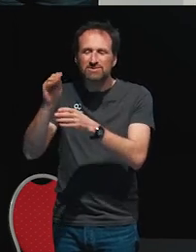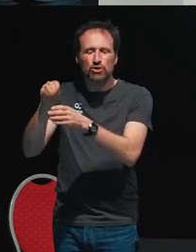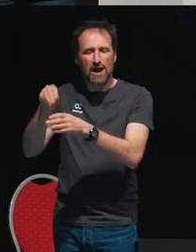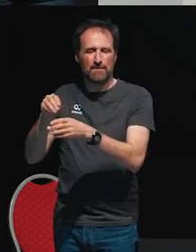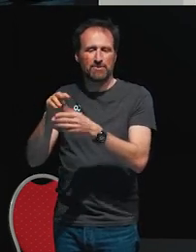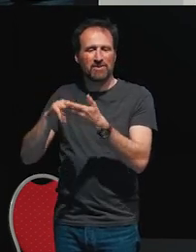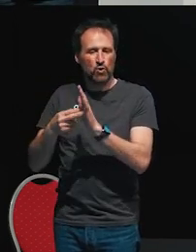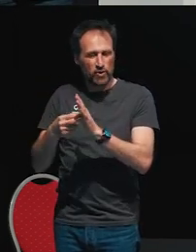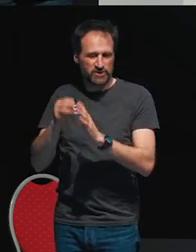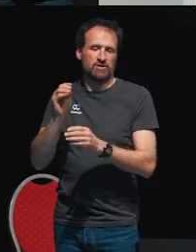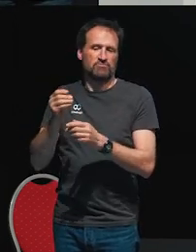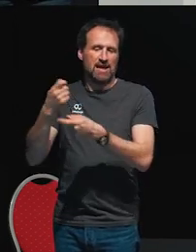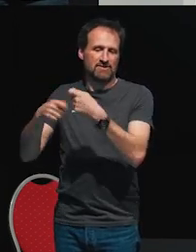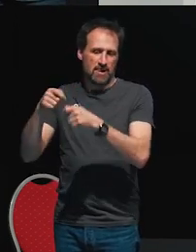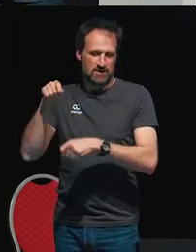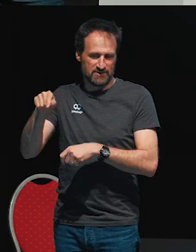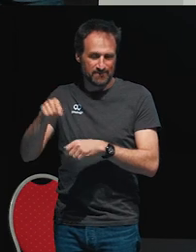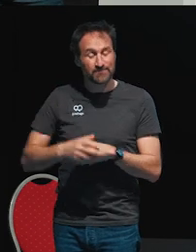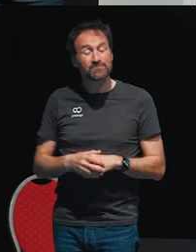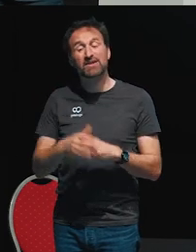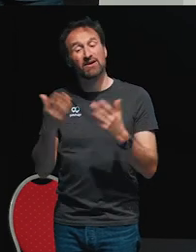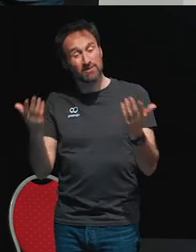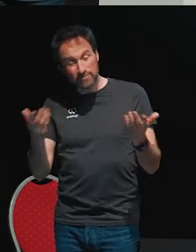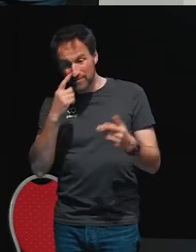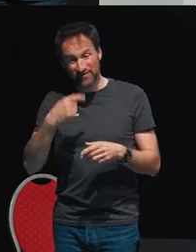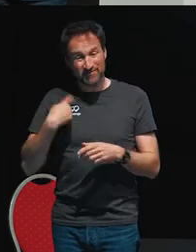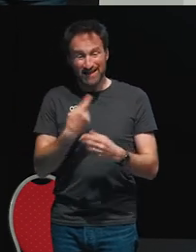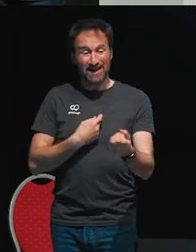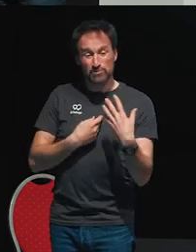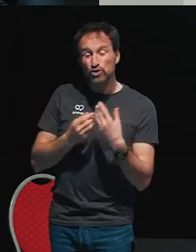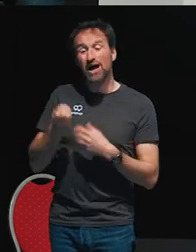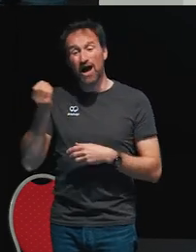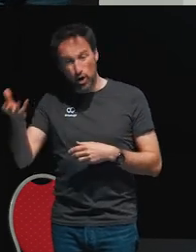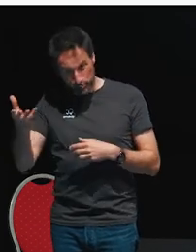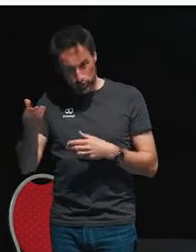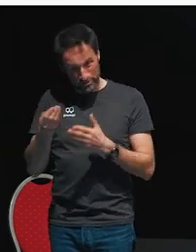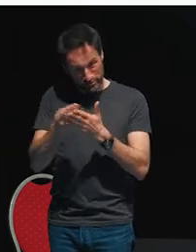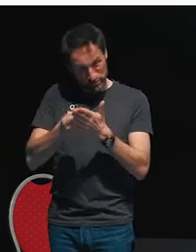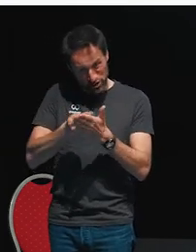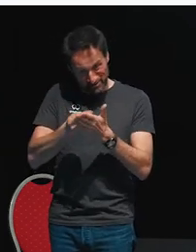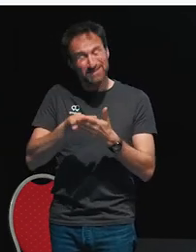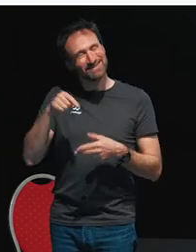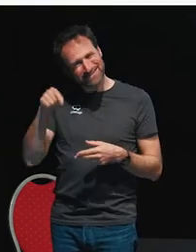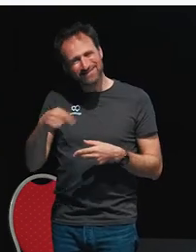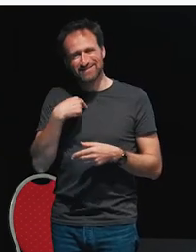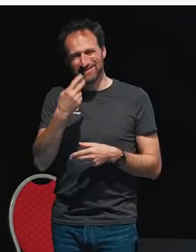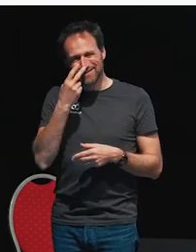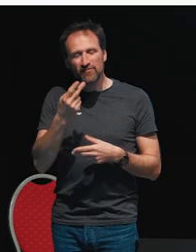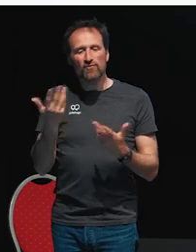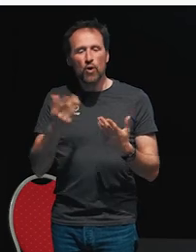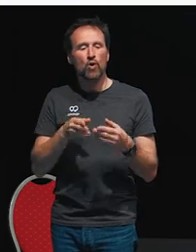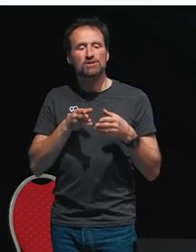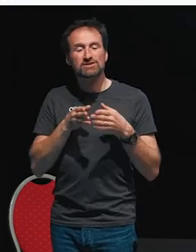when we start by identifying inputs and outputs, what we're really seeing is we're seeing the places where our streams begin